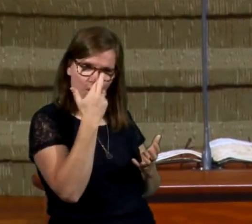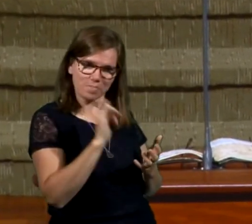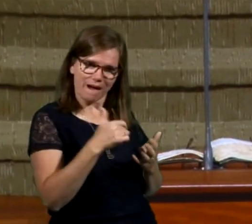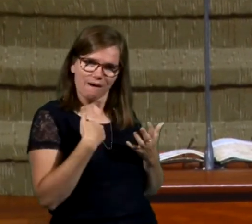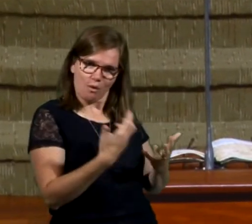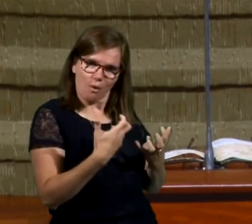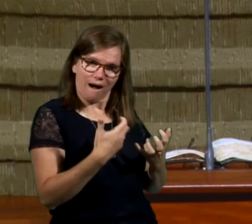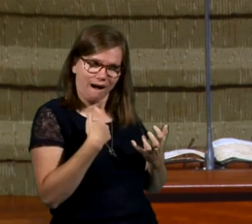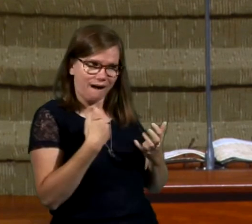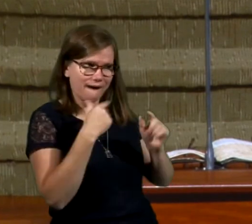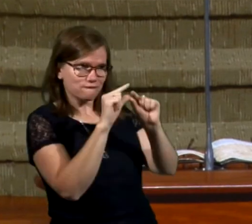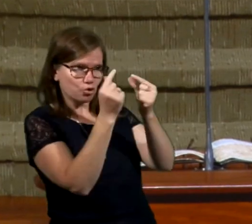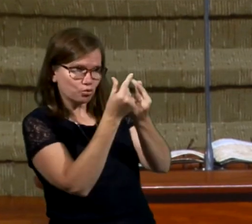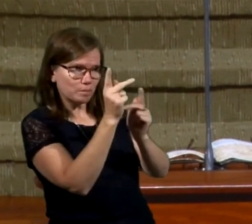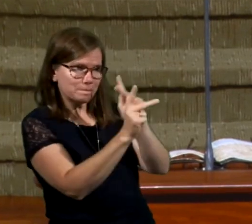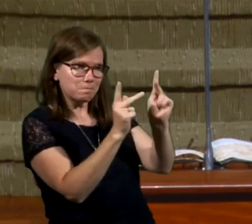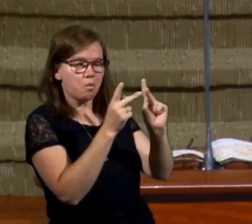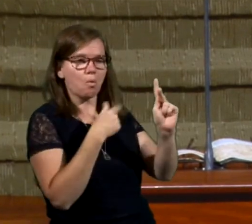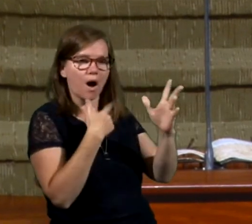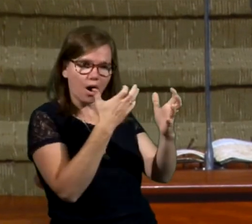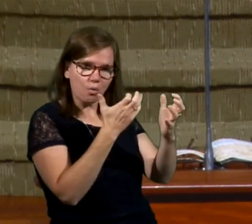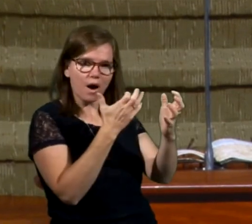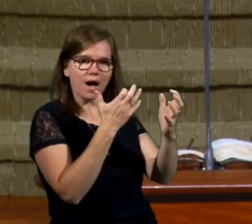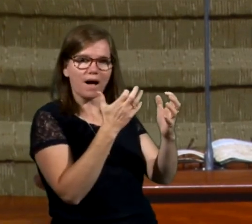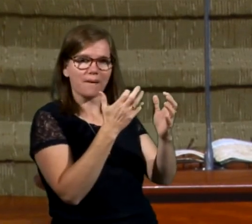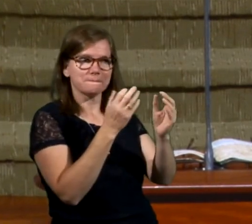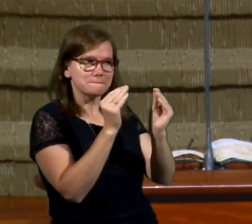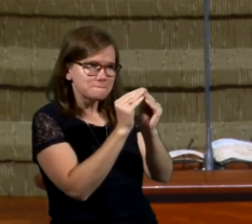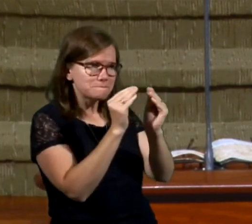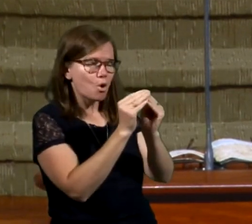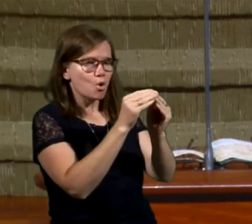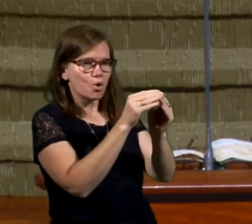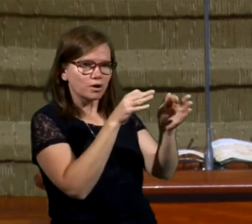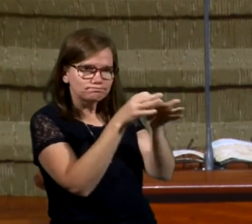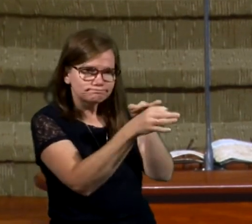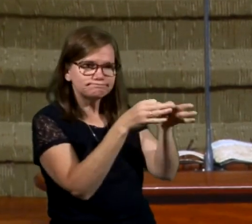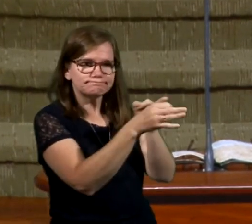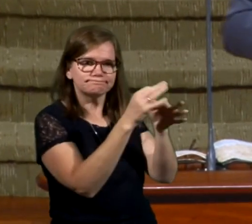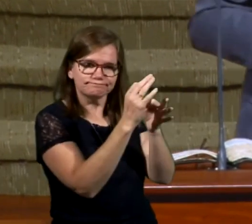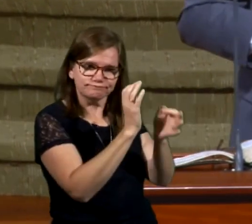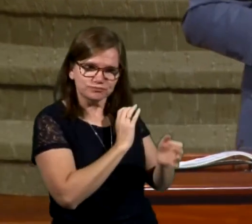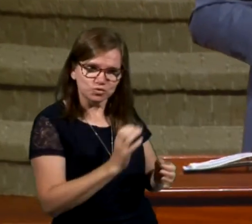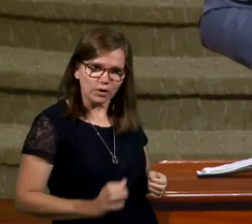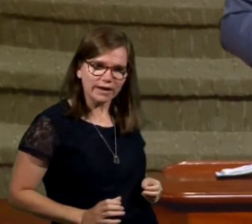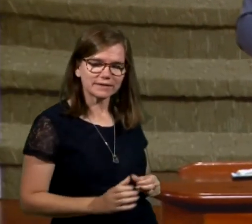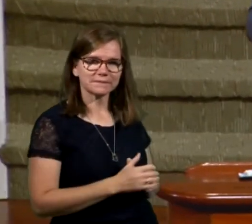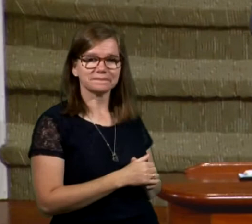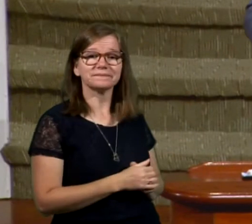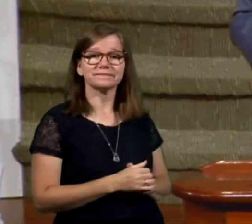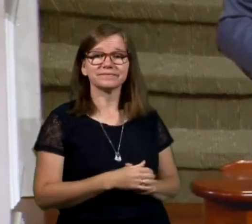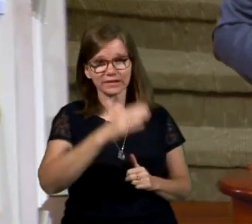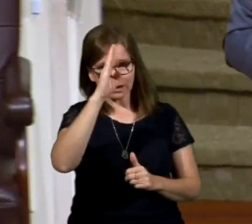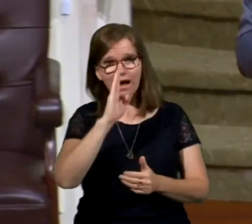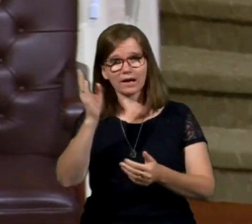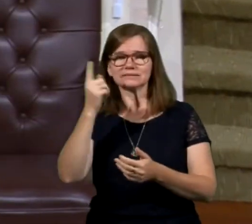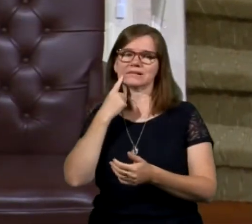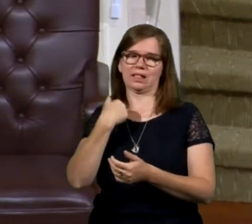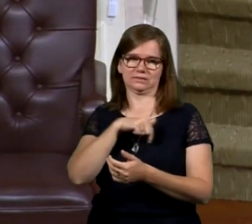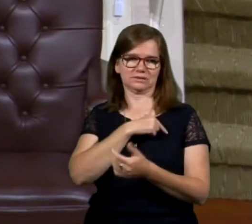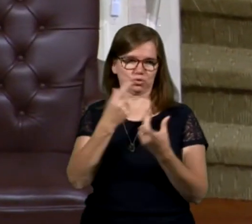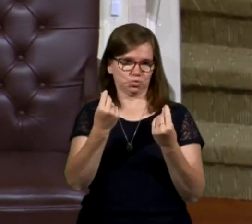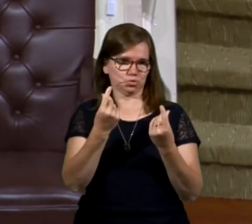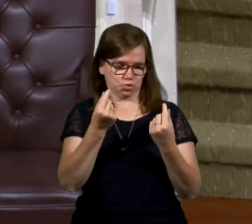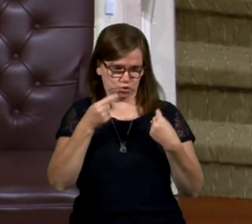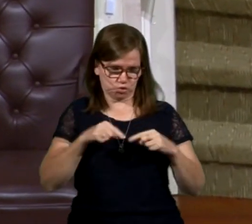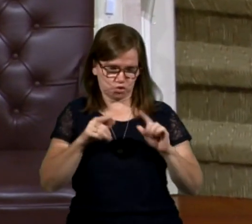do. I've got a group of people. I want to minister to them. want to impart even more of the ministry of Christ to them. God gives us directions in low